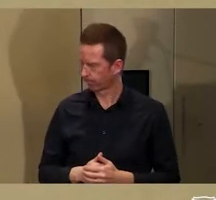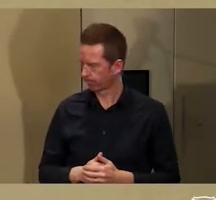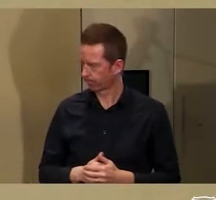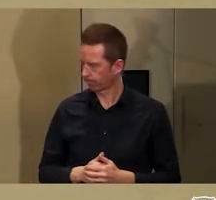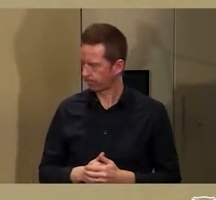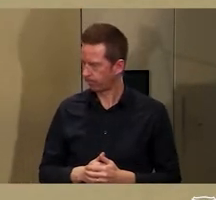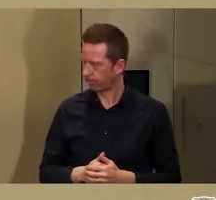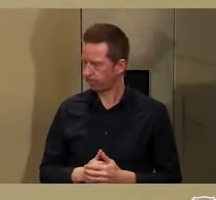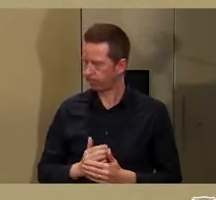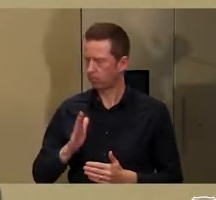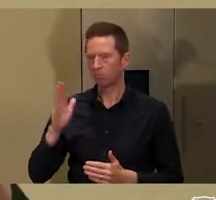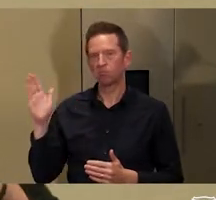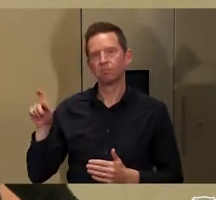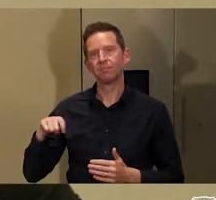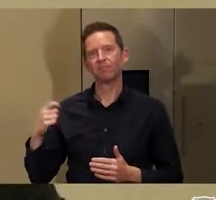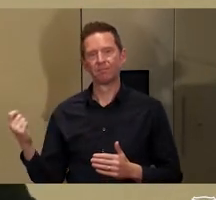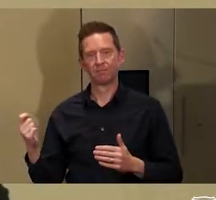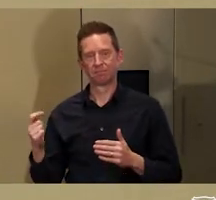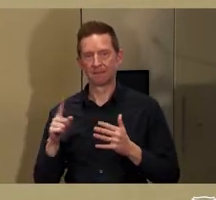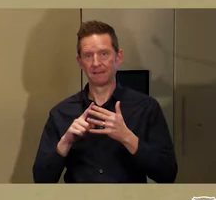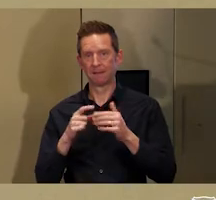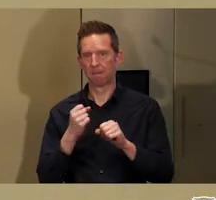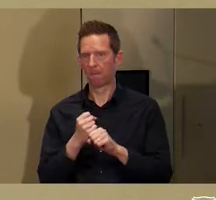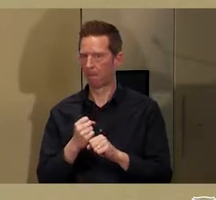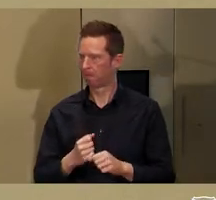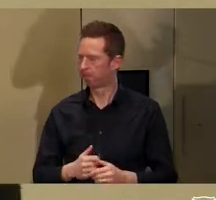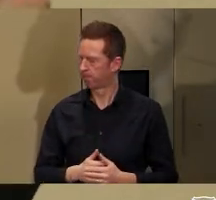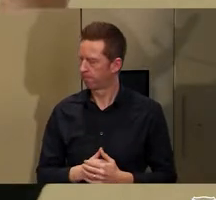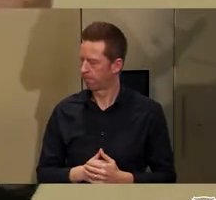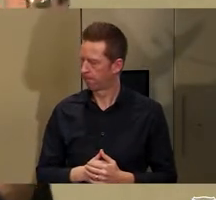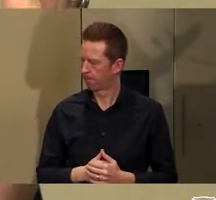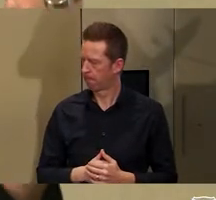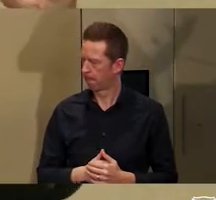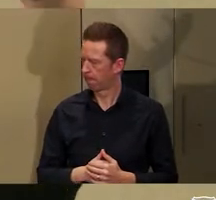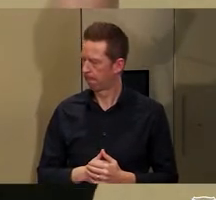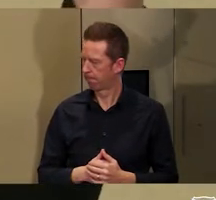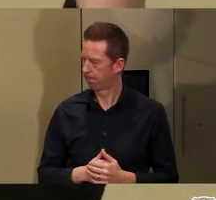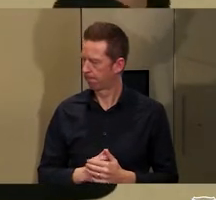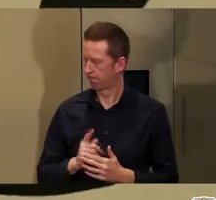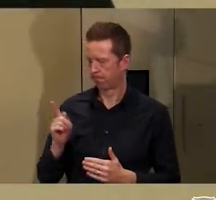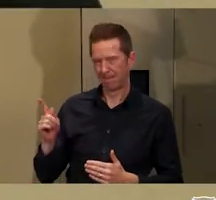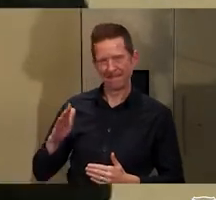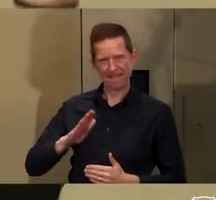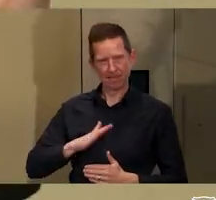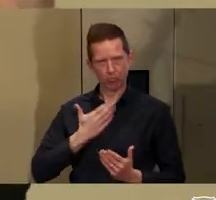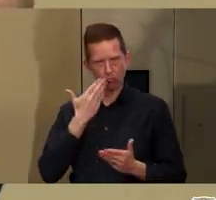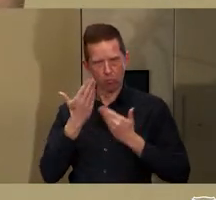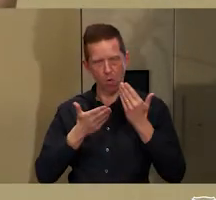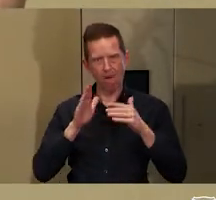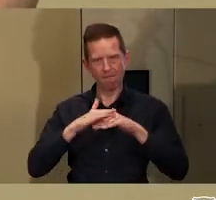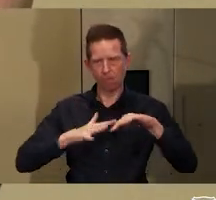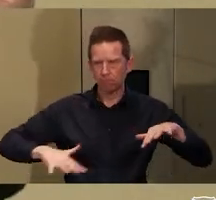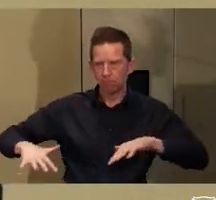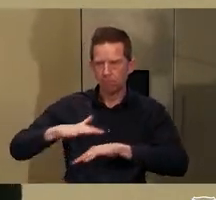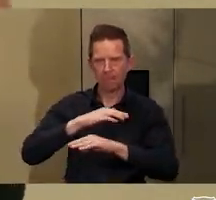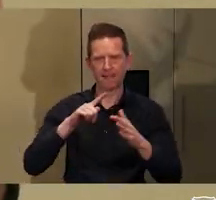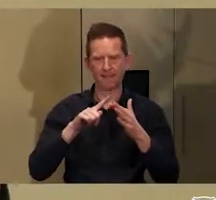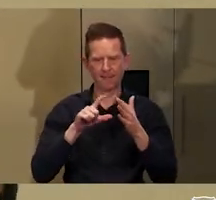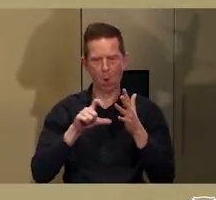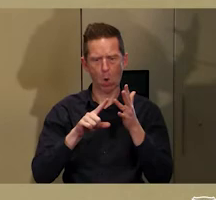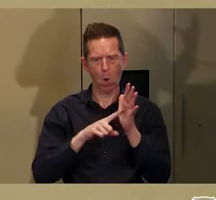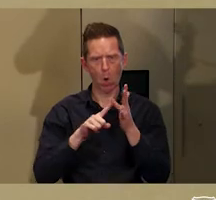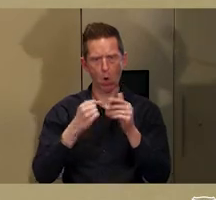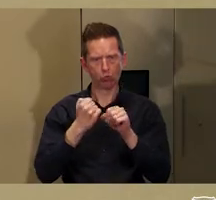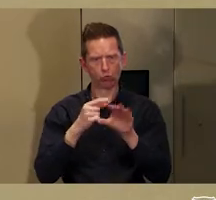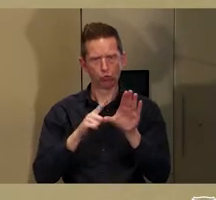example, showing an interesting example of how ecological knowledge can get